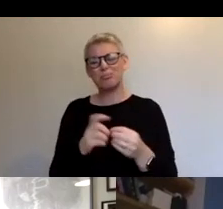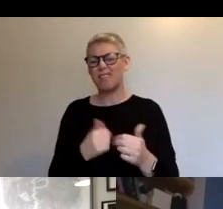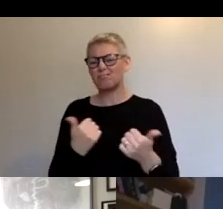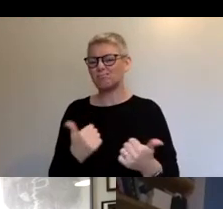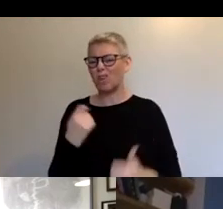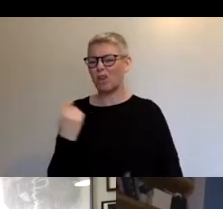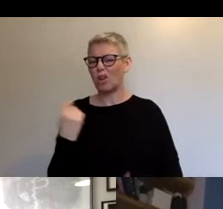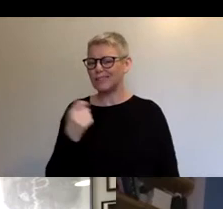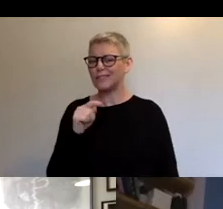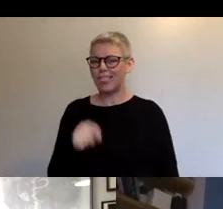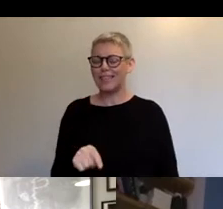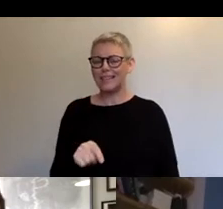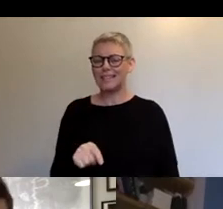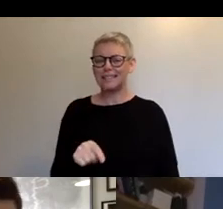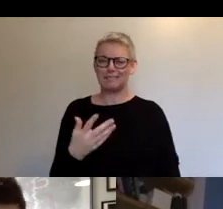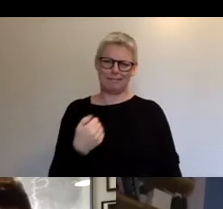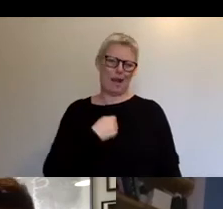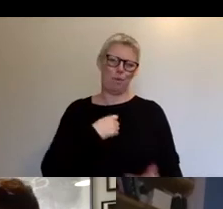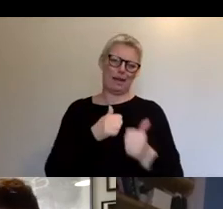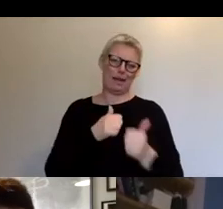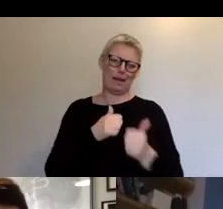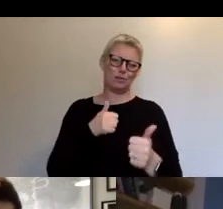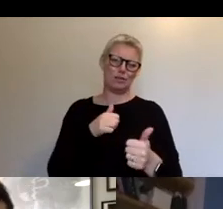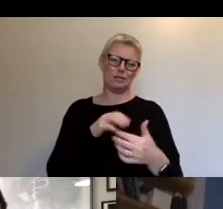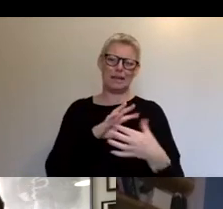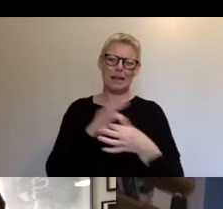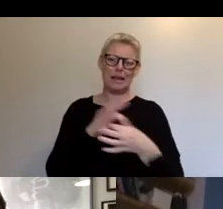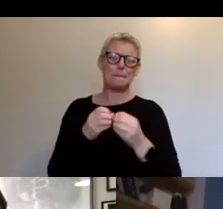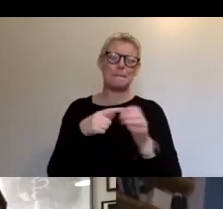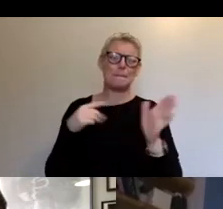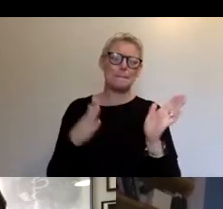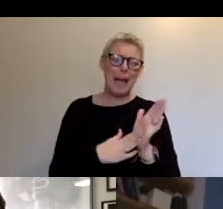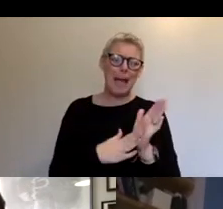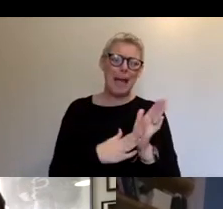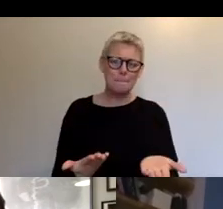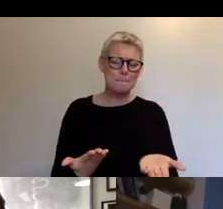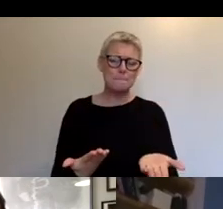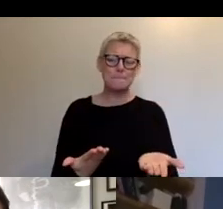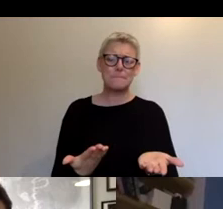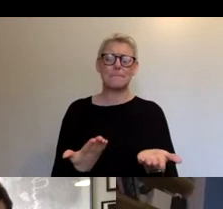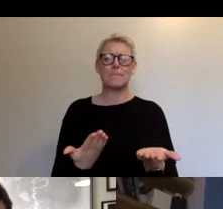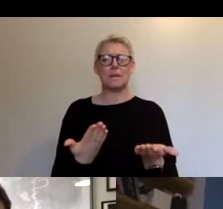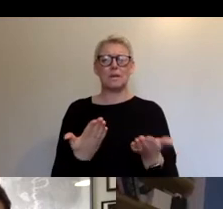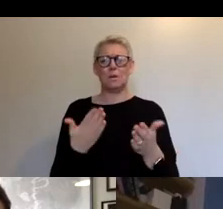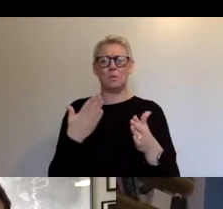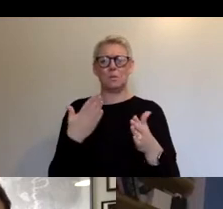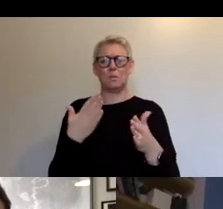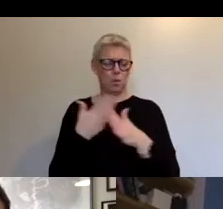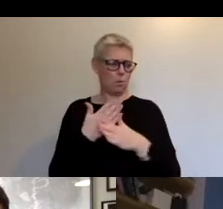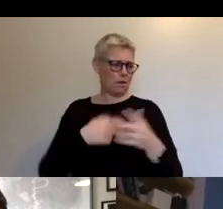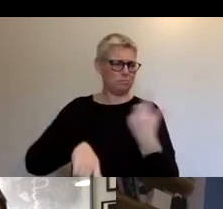industry point of view. We've got networks like BAM, which we work within to help do co-promotion